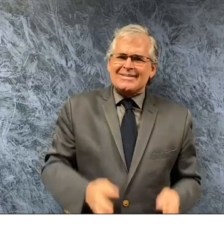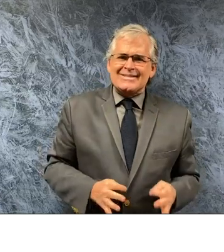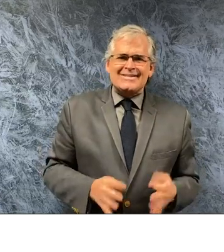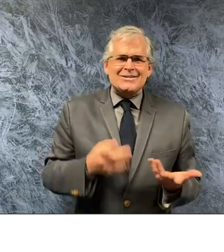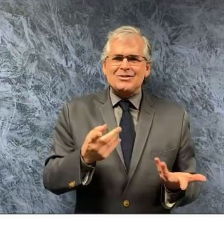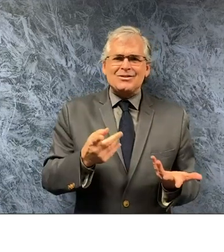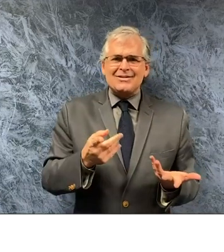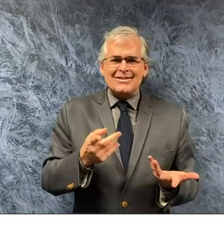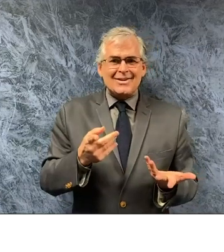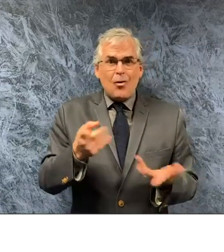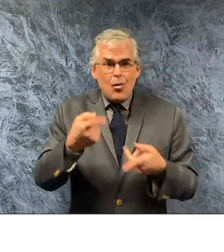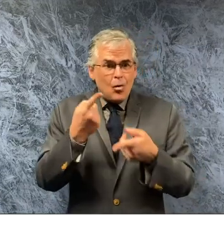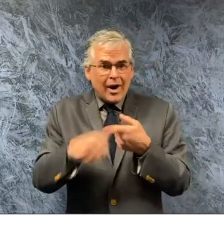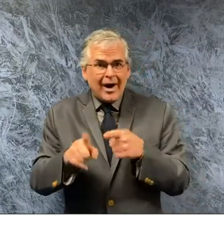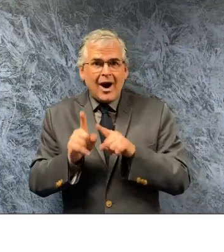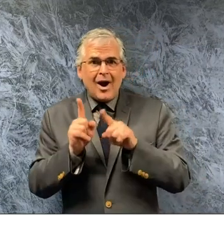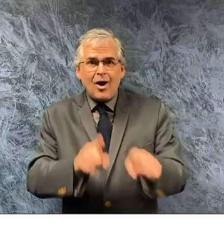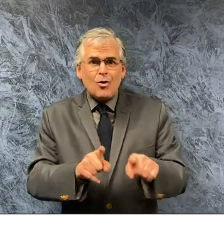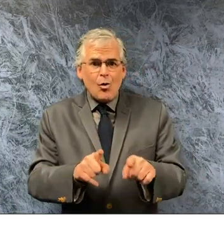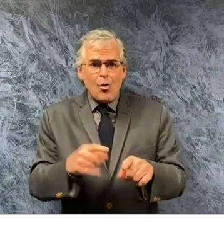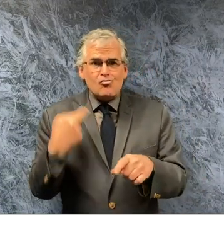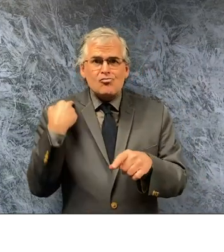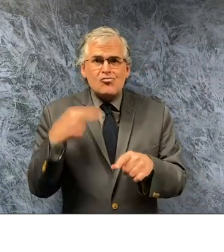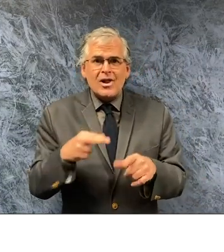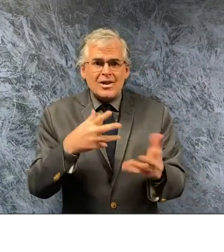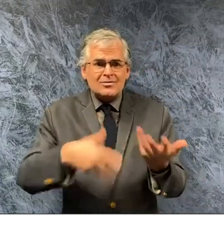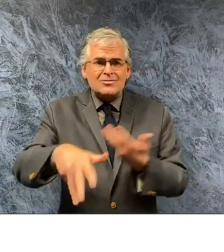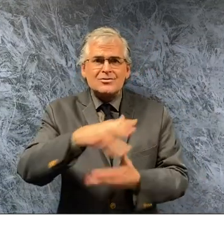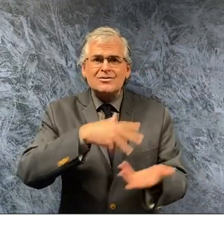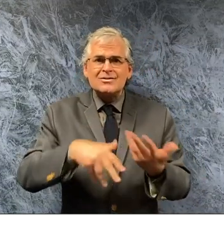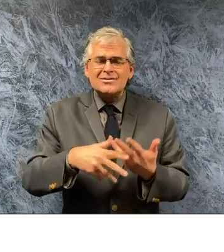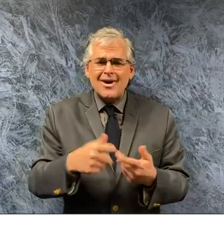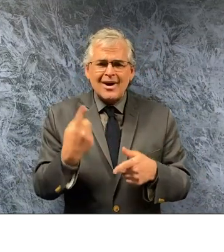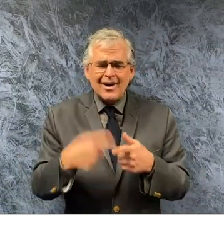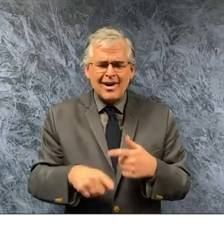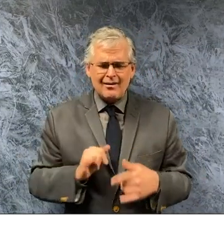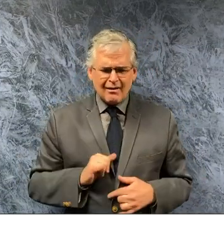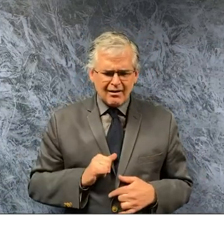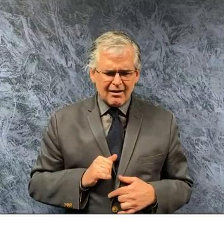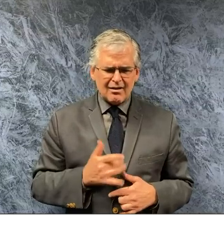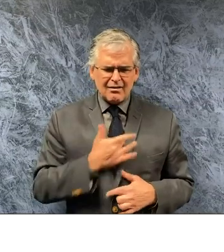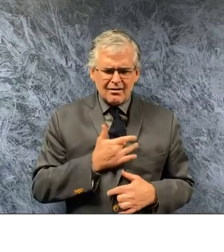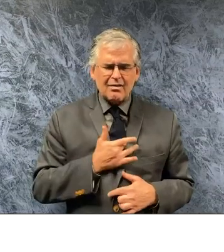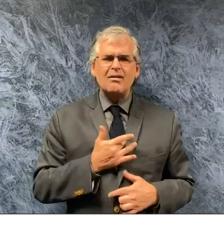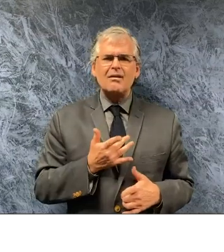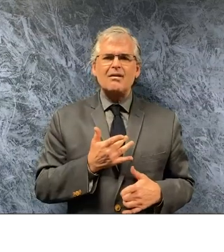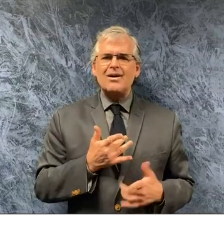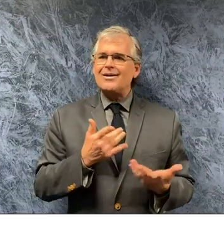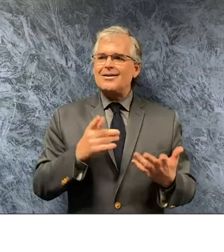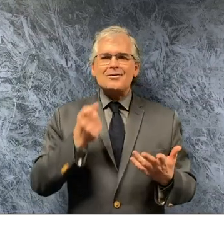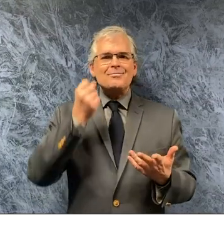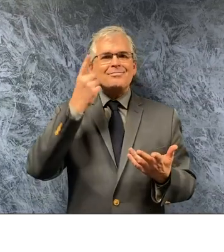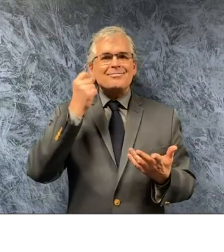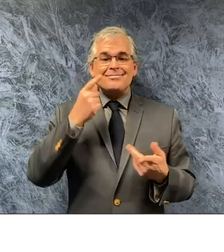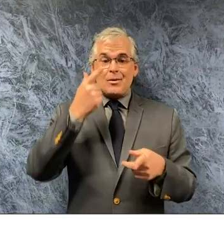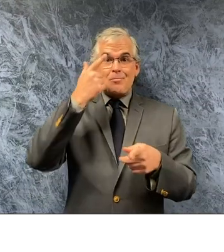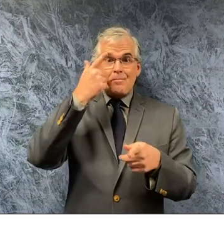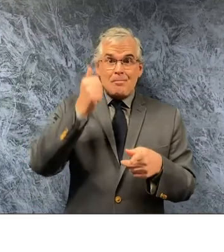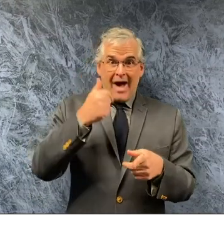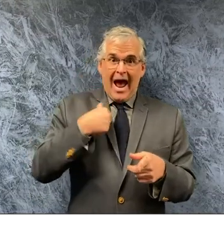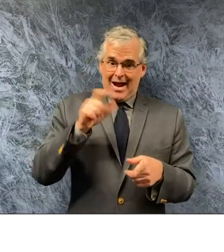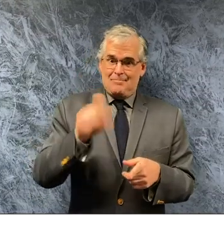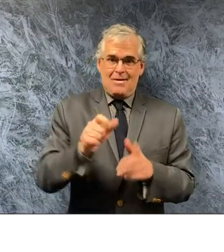to their house of worship because we've got a pandemic because someone else wants to be irresponsible and not follow the rules i can't accept that